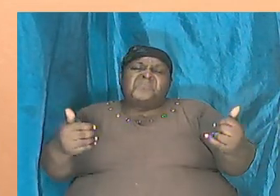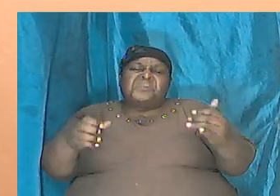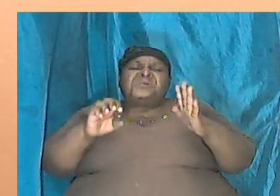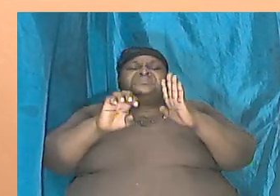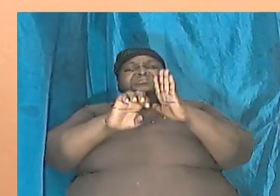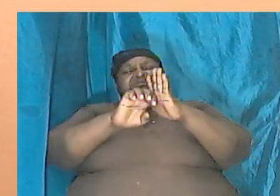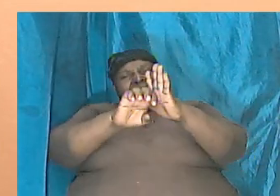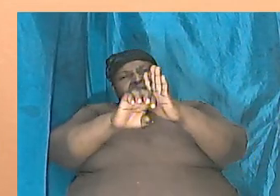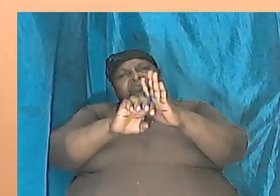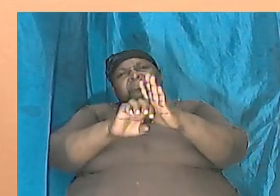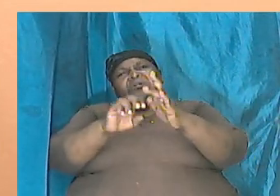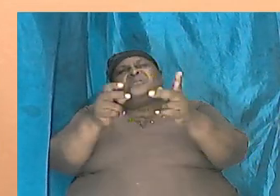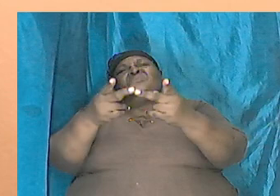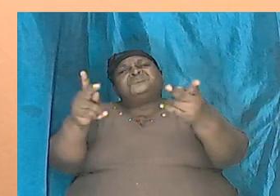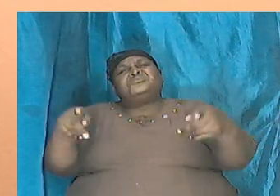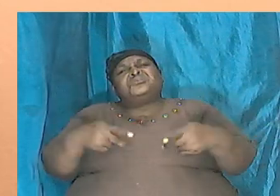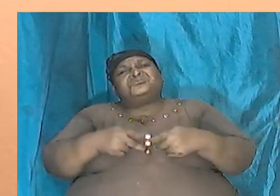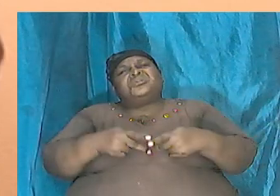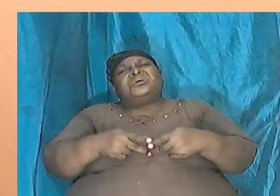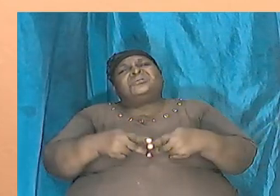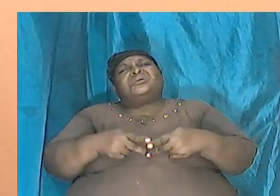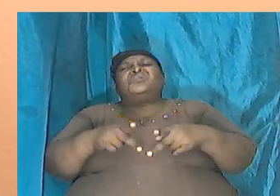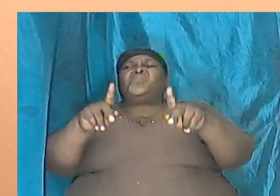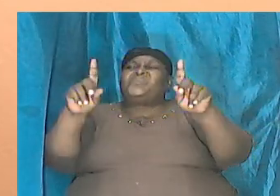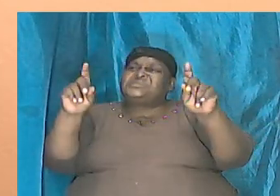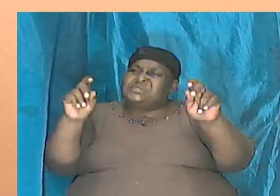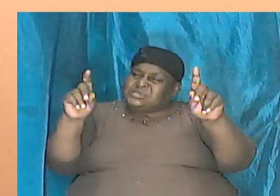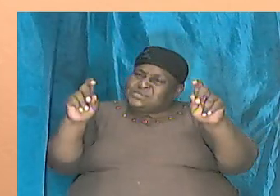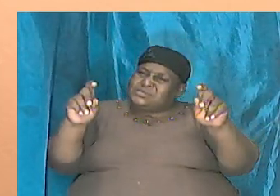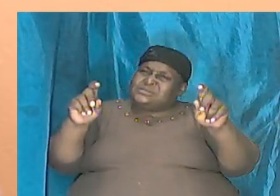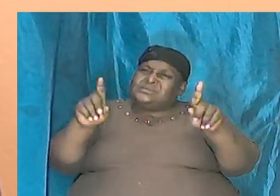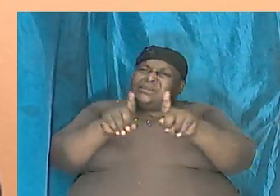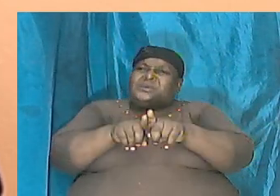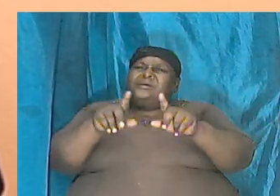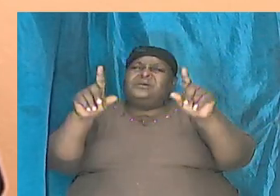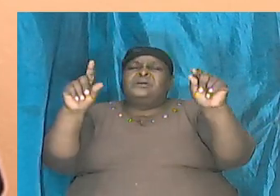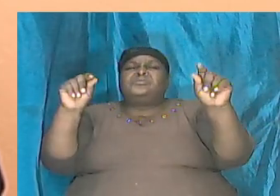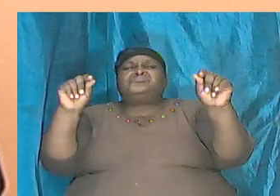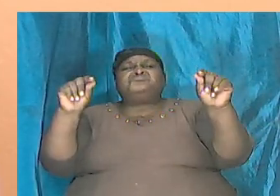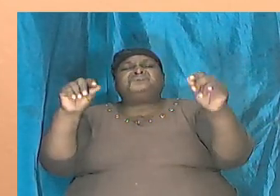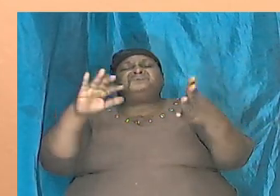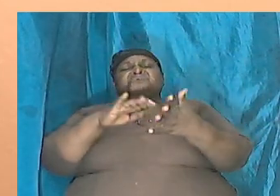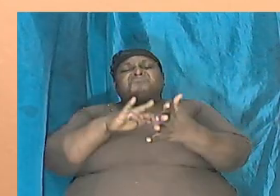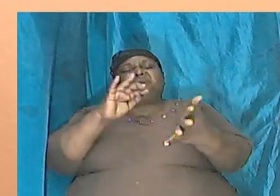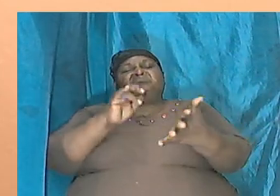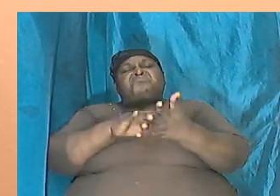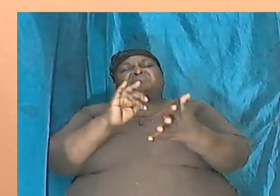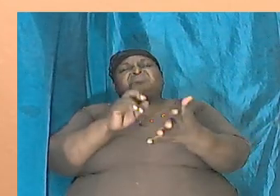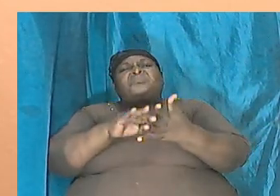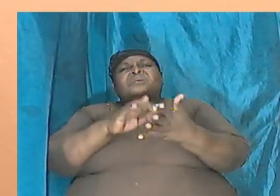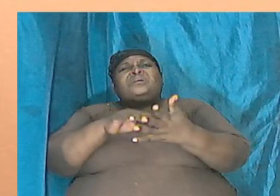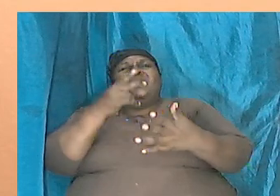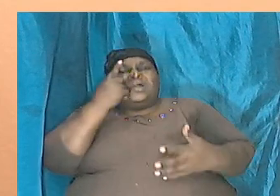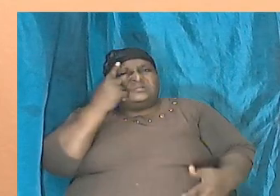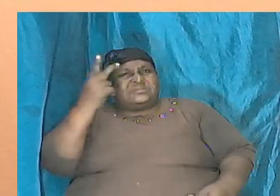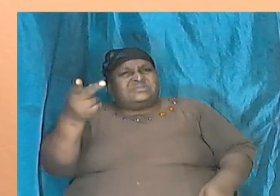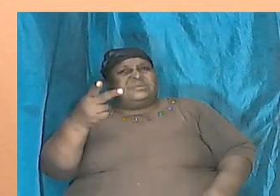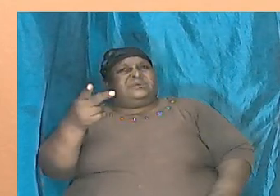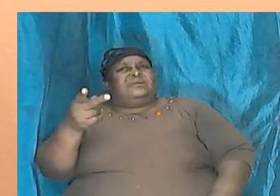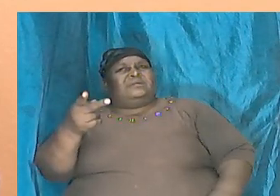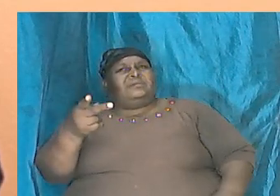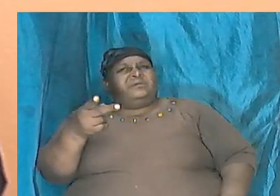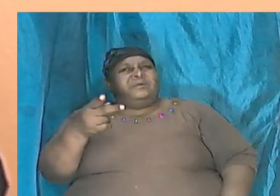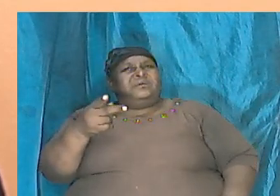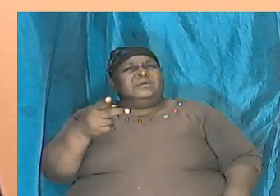forward by these folks as we do our study and see if it can stand up